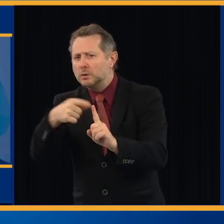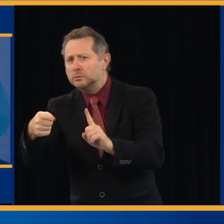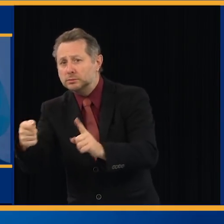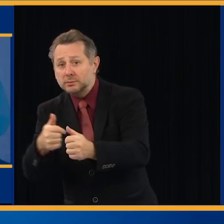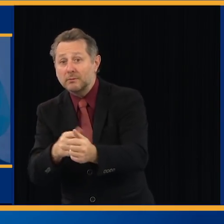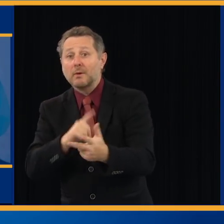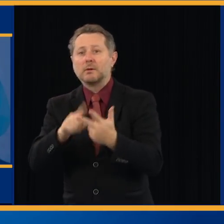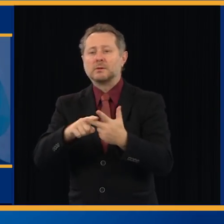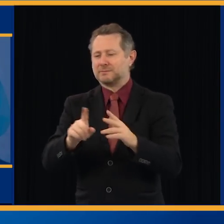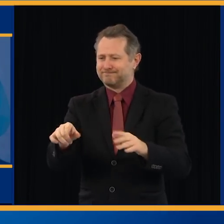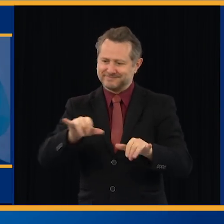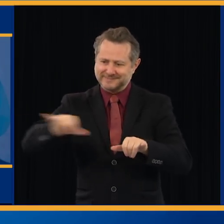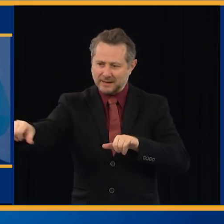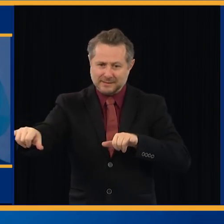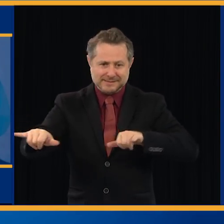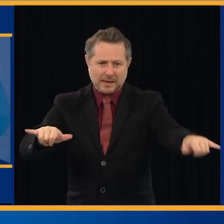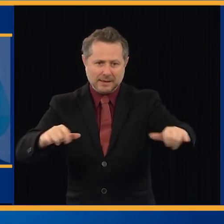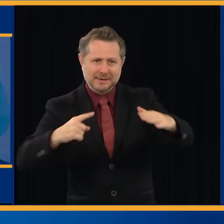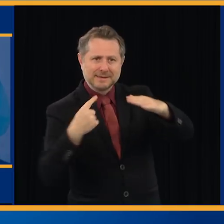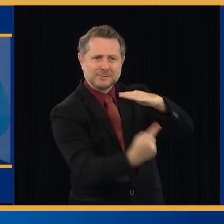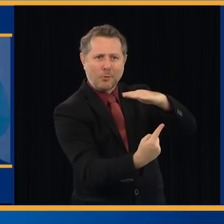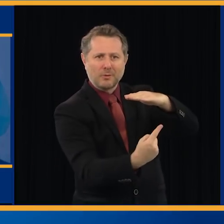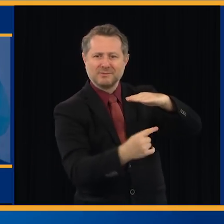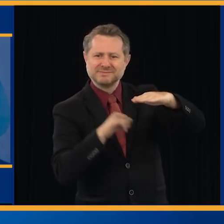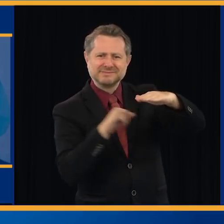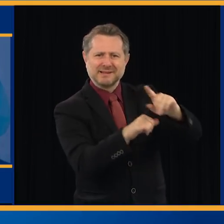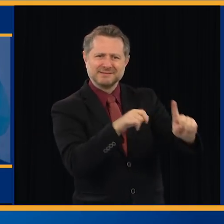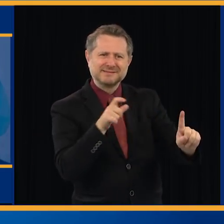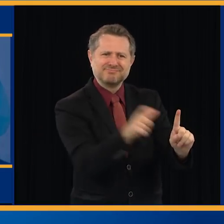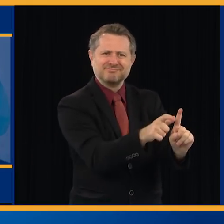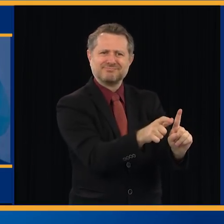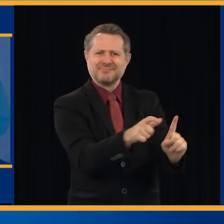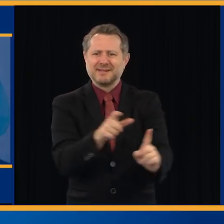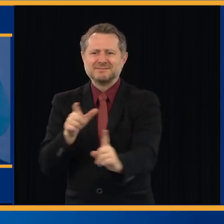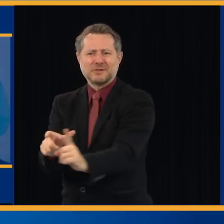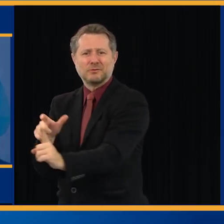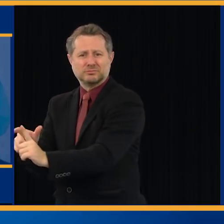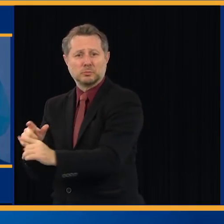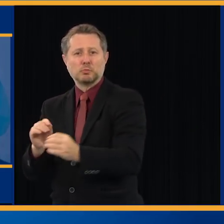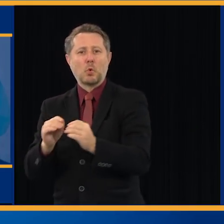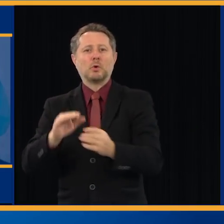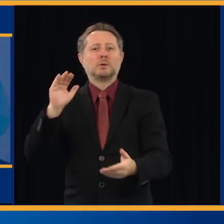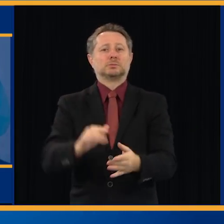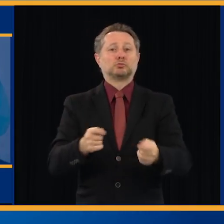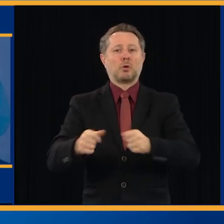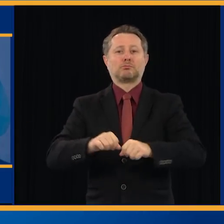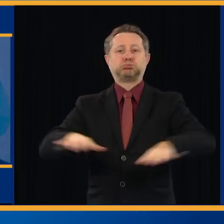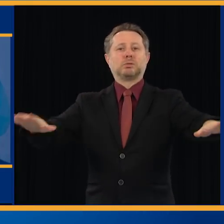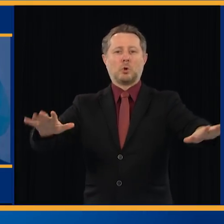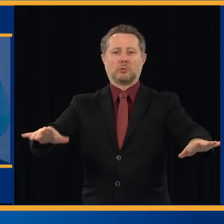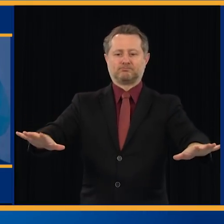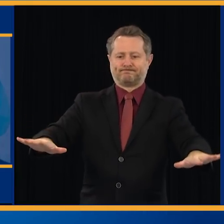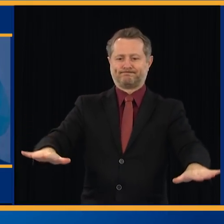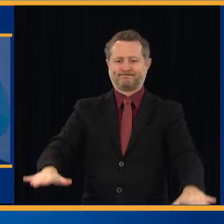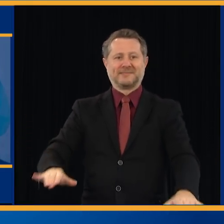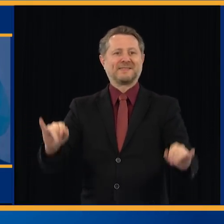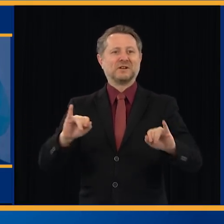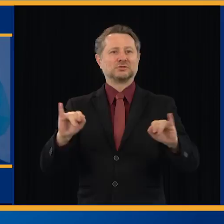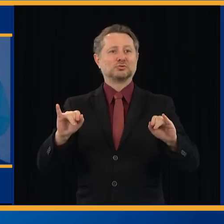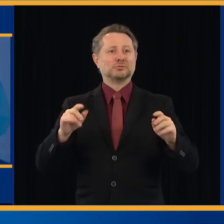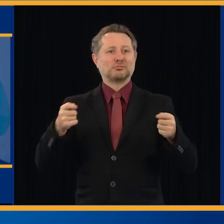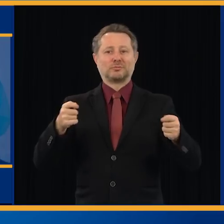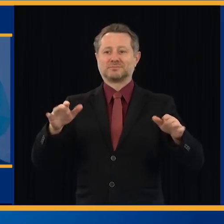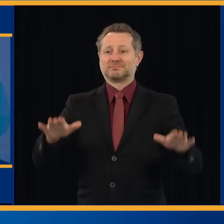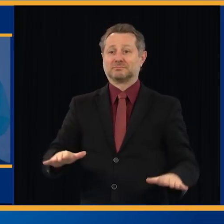the key to controlling the rate of infection. The testing is how you monitor the rate